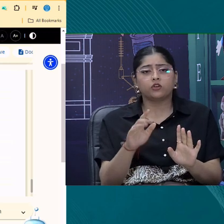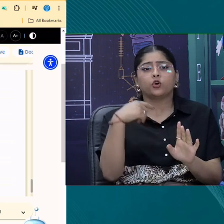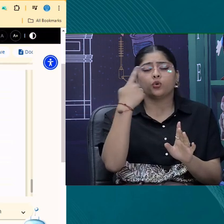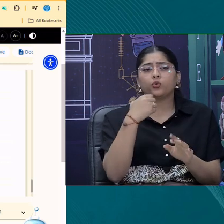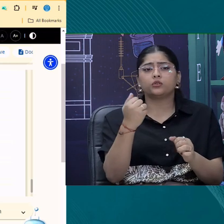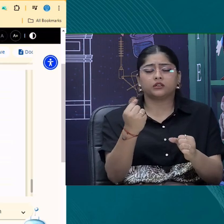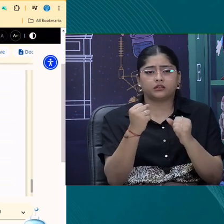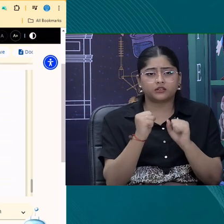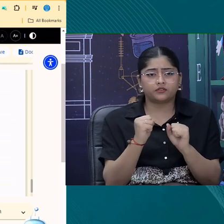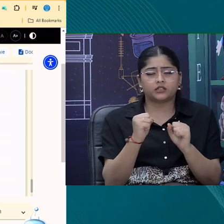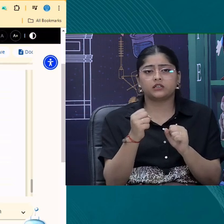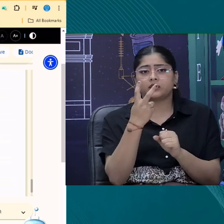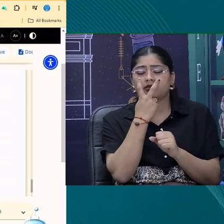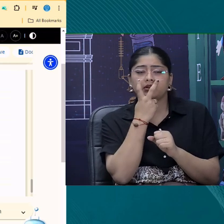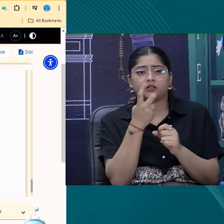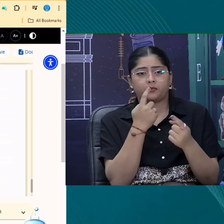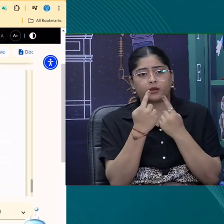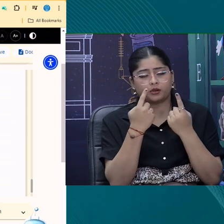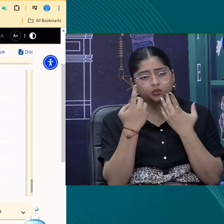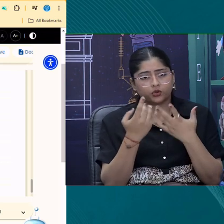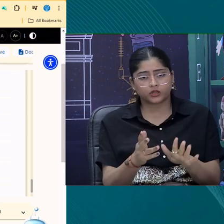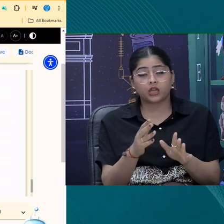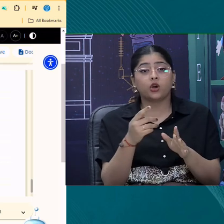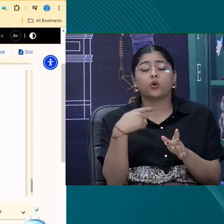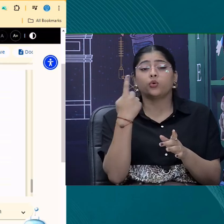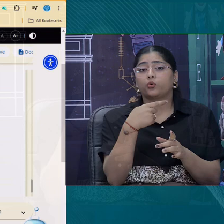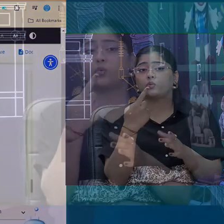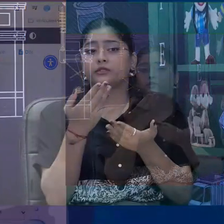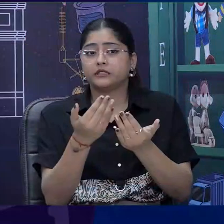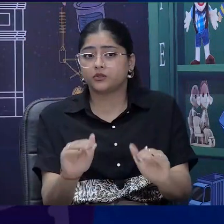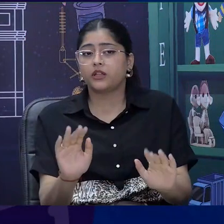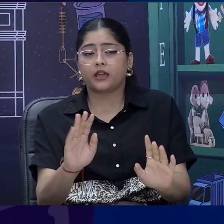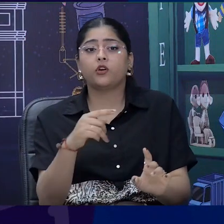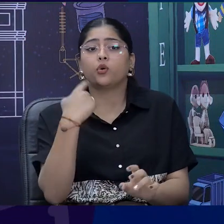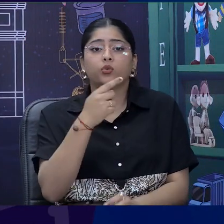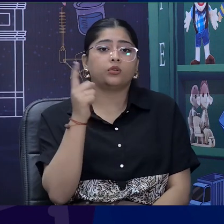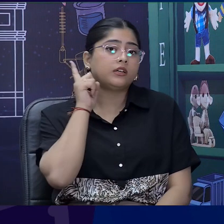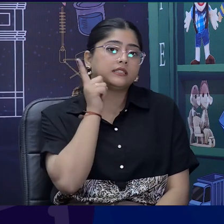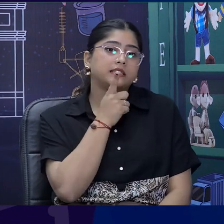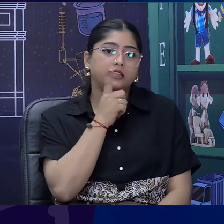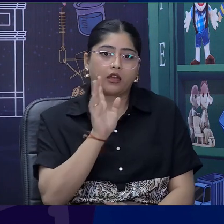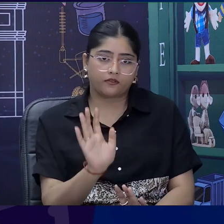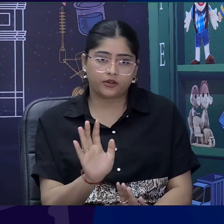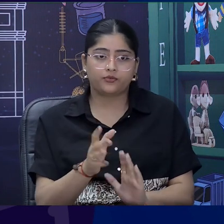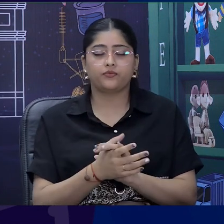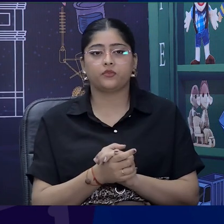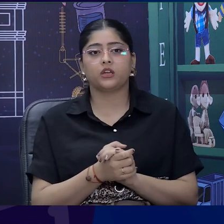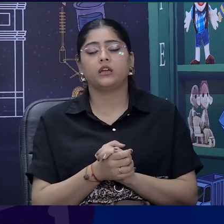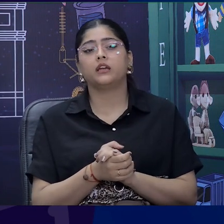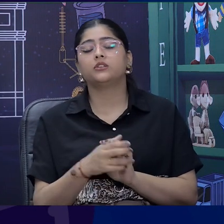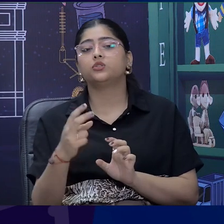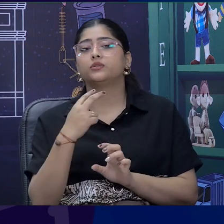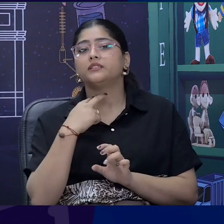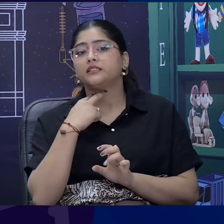difficulty in vision. Hmm. So, there are also children who have difficulty in hearing. Right. So, they are speech and